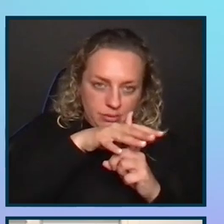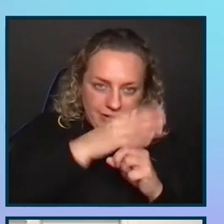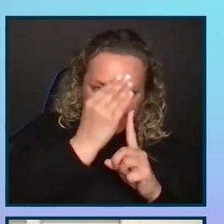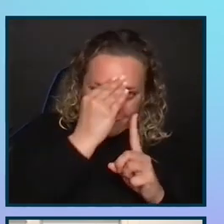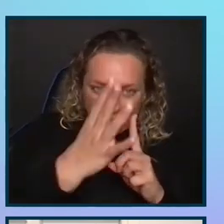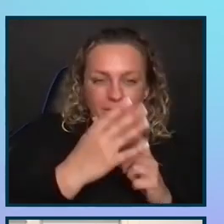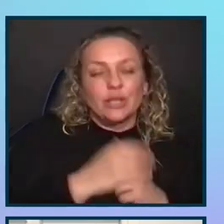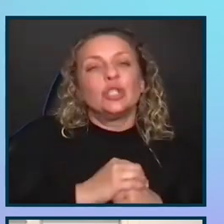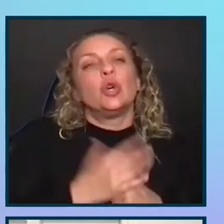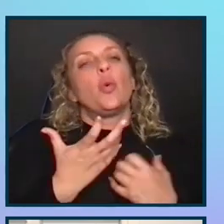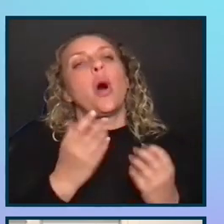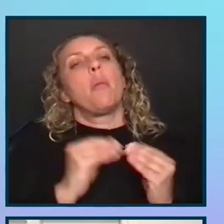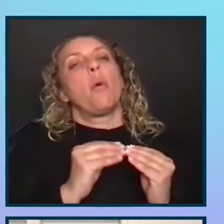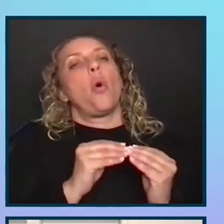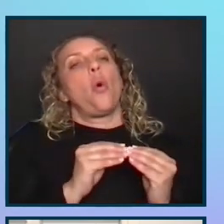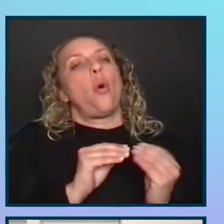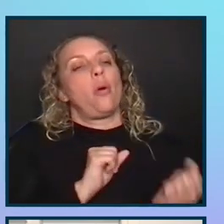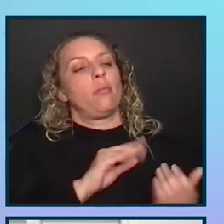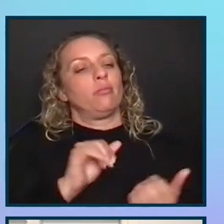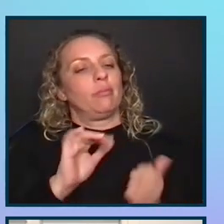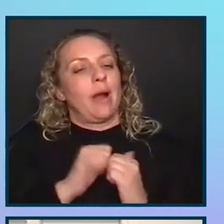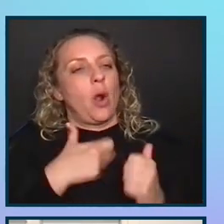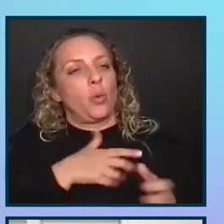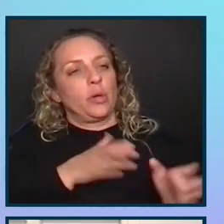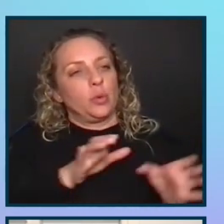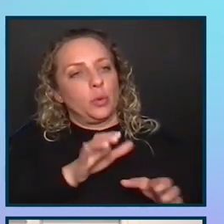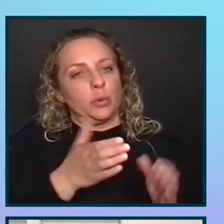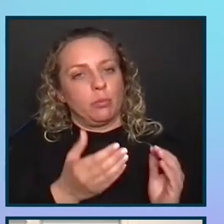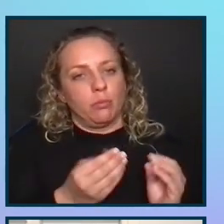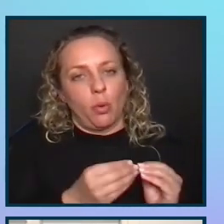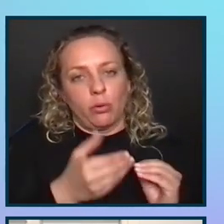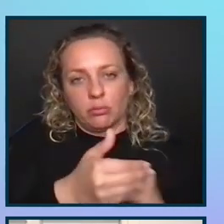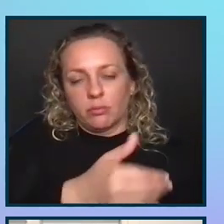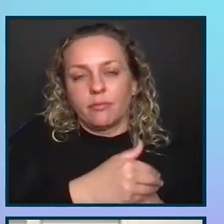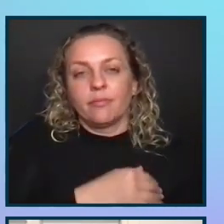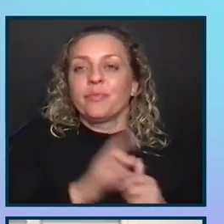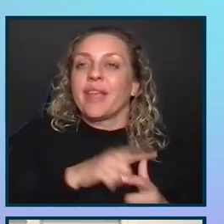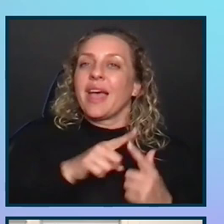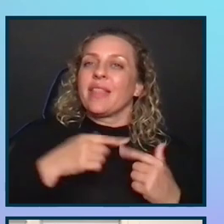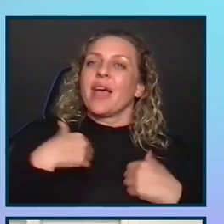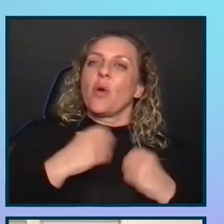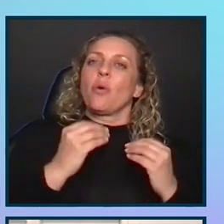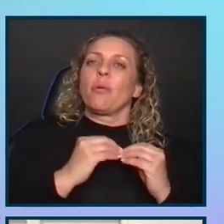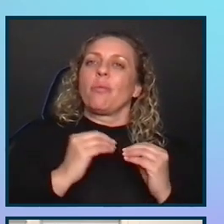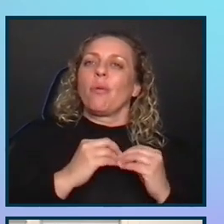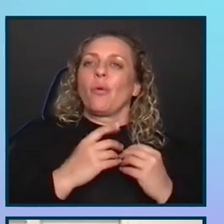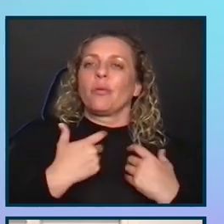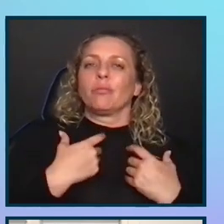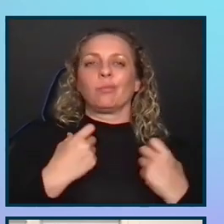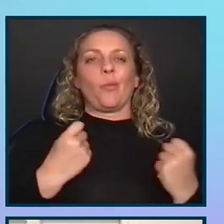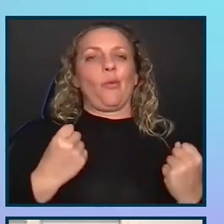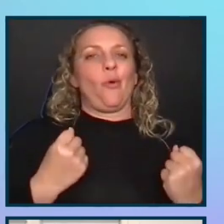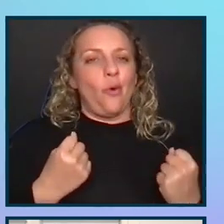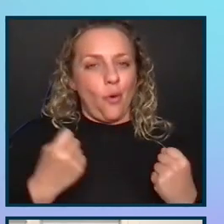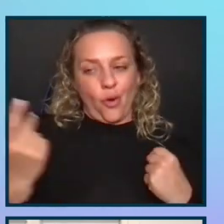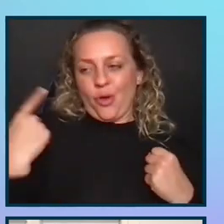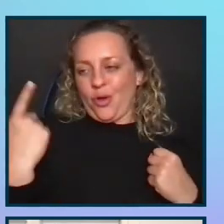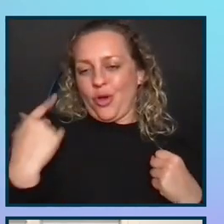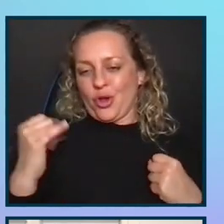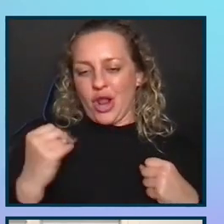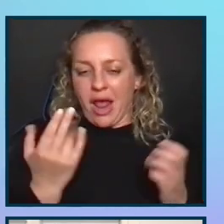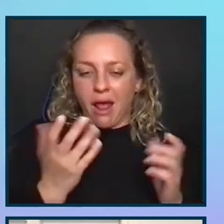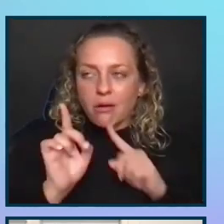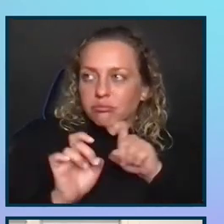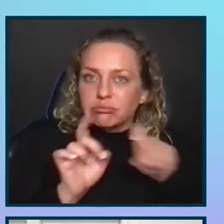definitely wanted to find more ways to do that. And then we were getting a little bit emboldened, I guess. And John and I are asking,